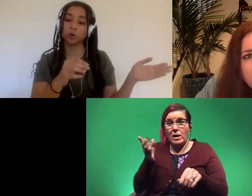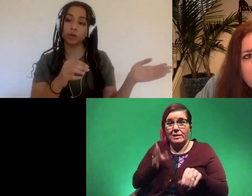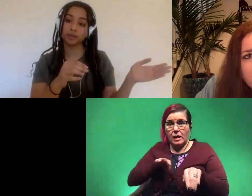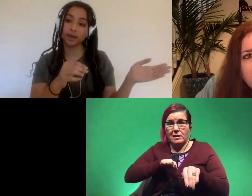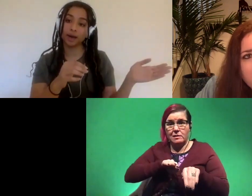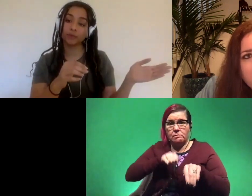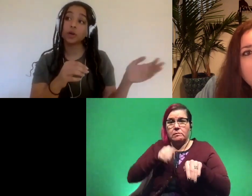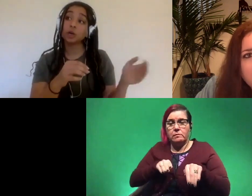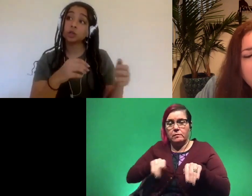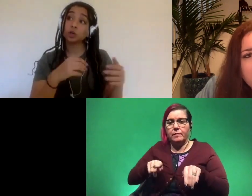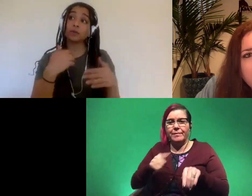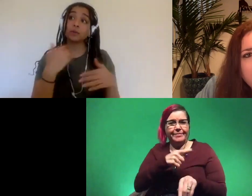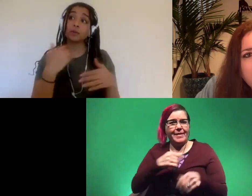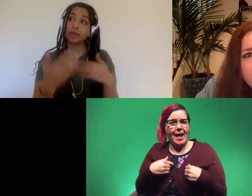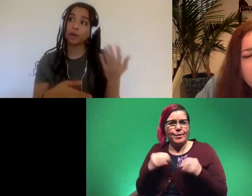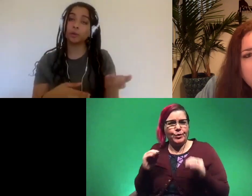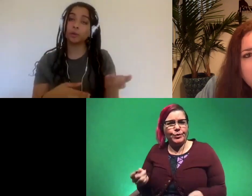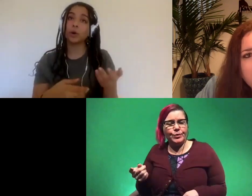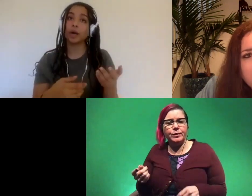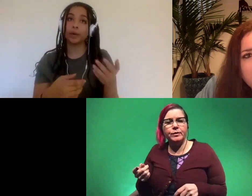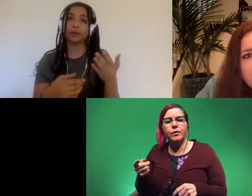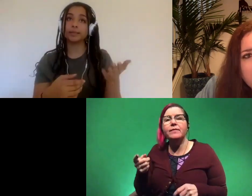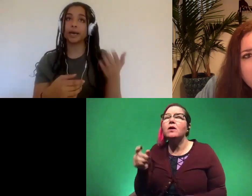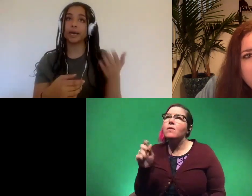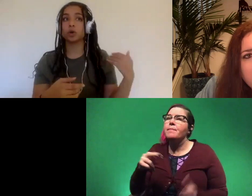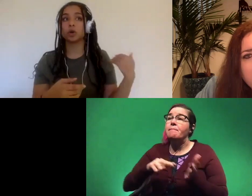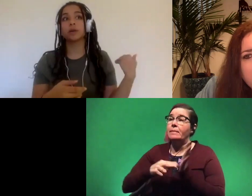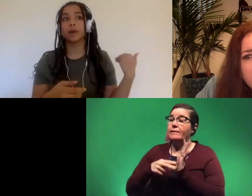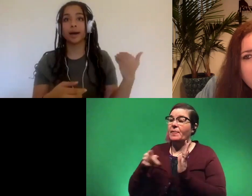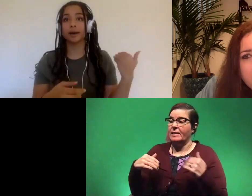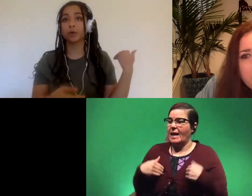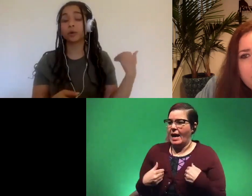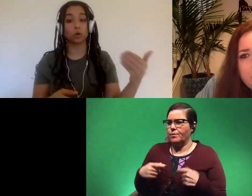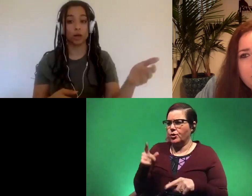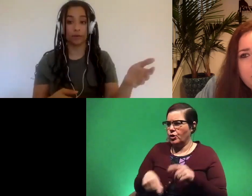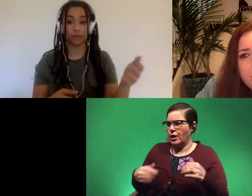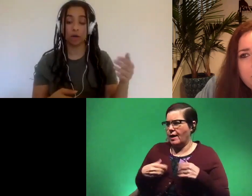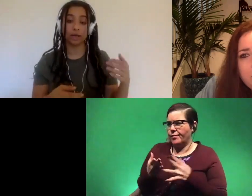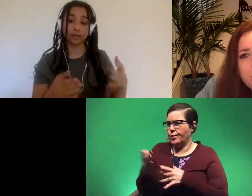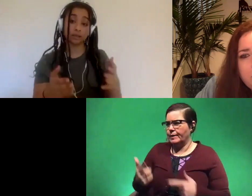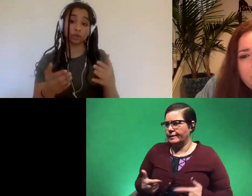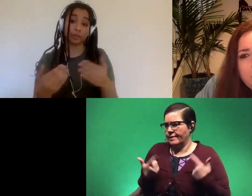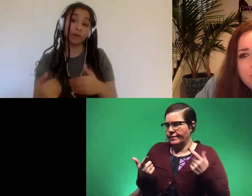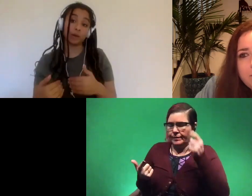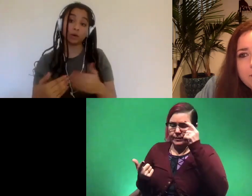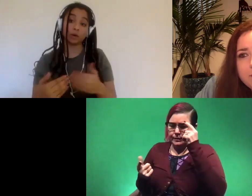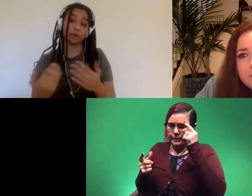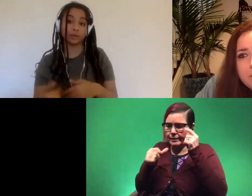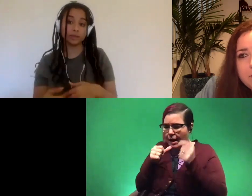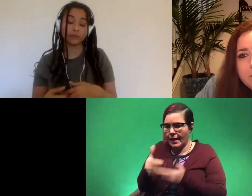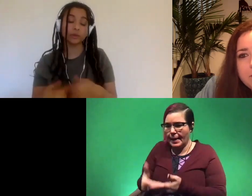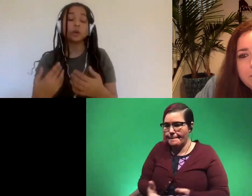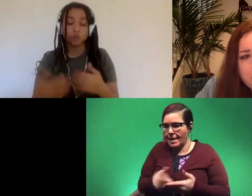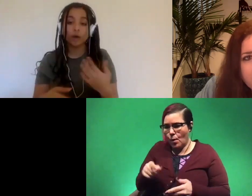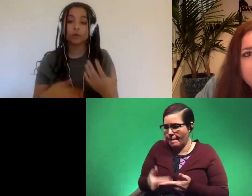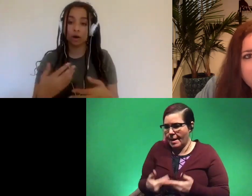animal totally doesn't have so you have to make the argument okay we this animal couldn't have had it throughout its whole life it's not like this is just a baby and only the babies